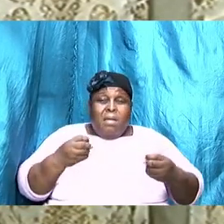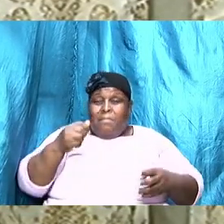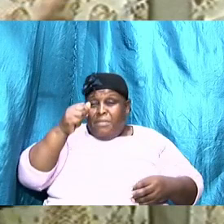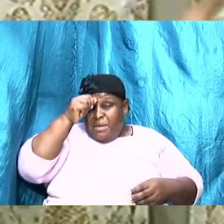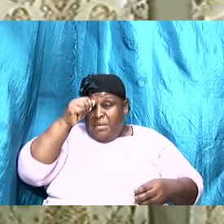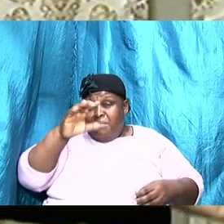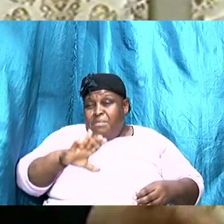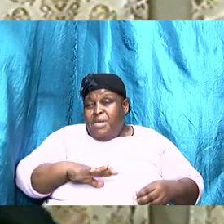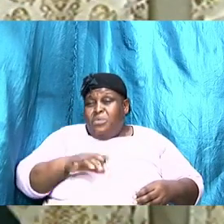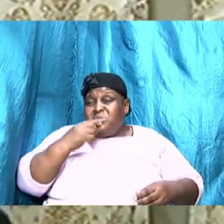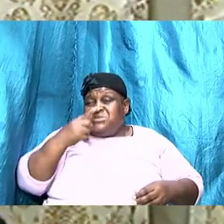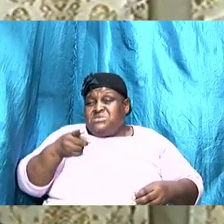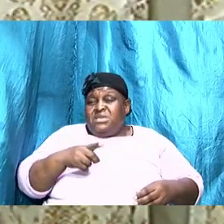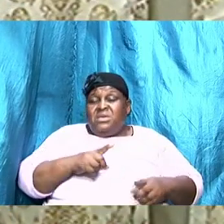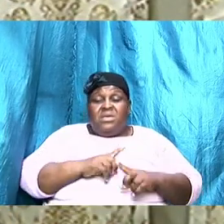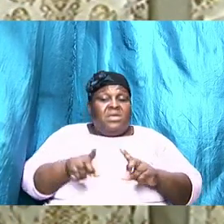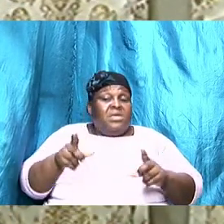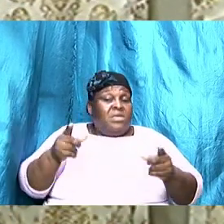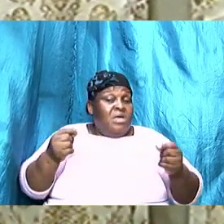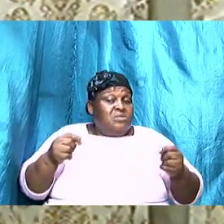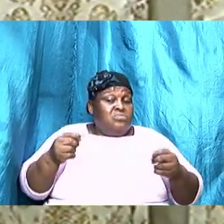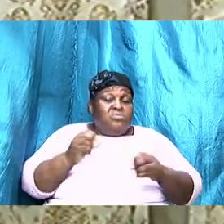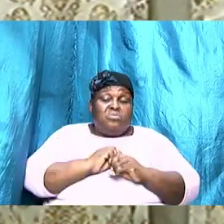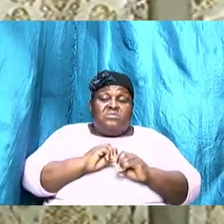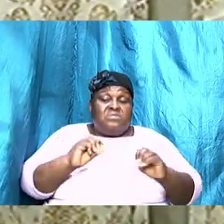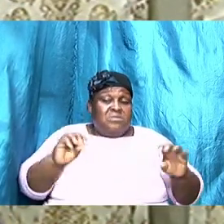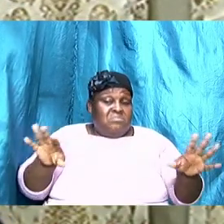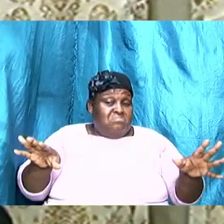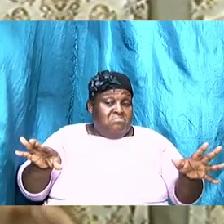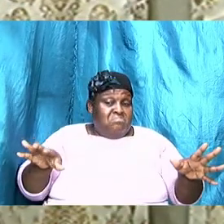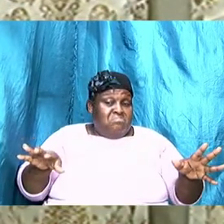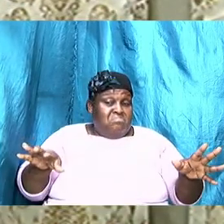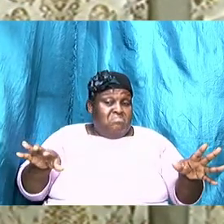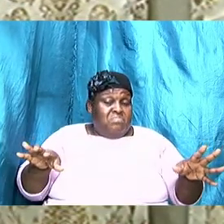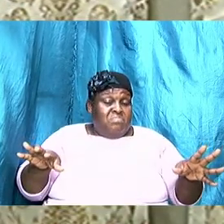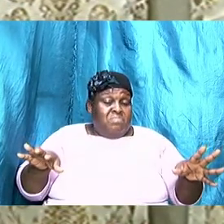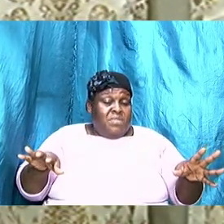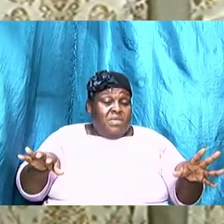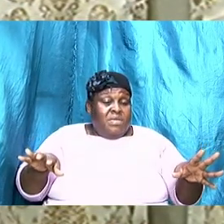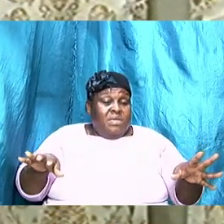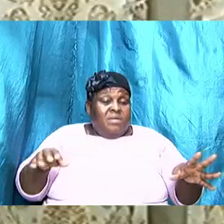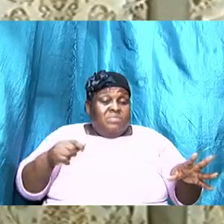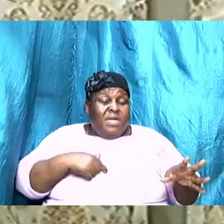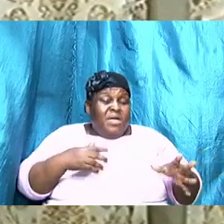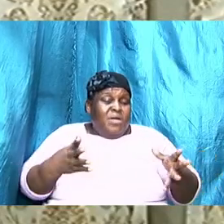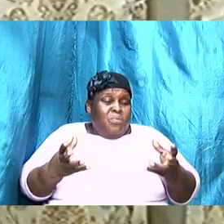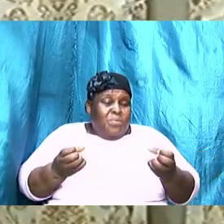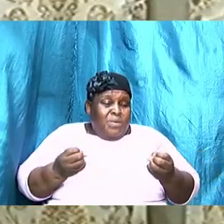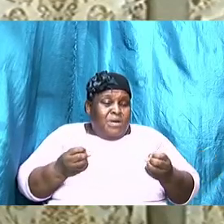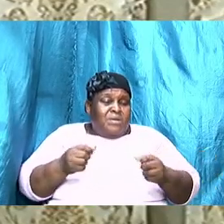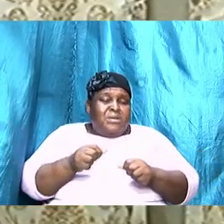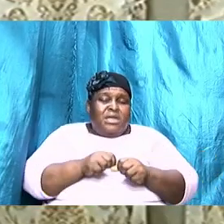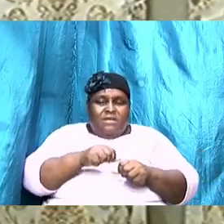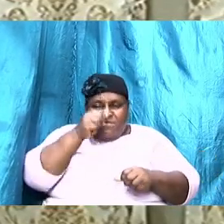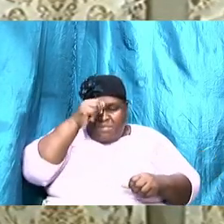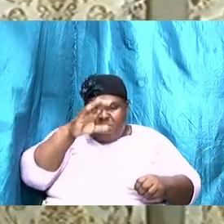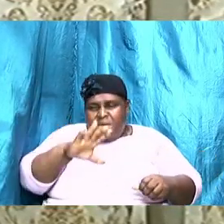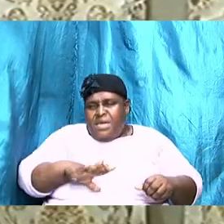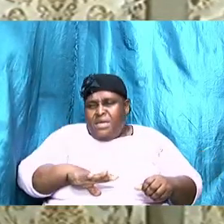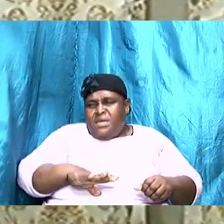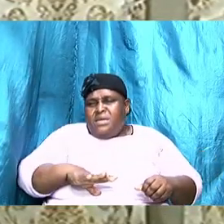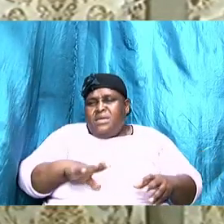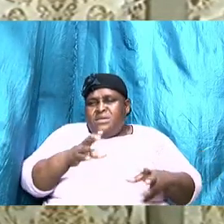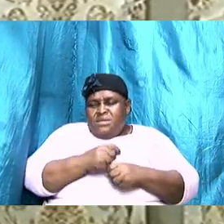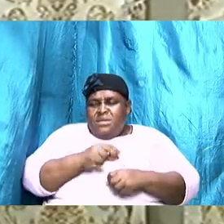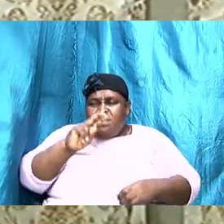ladies that they can't do anything no I want every man to take a